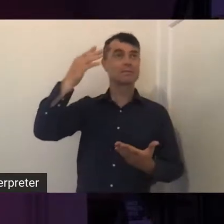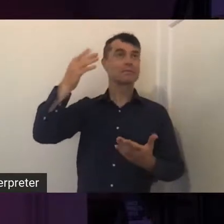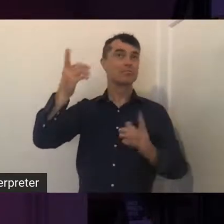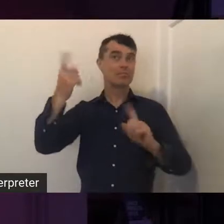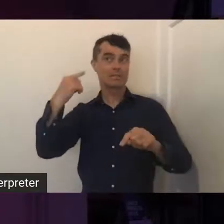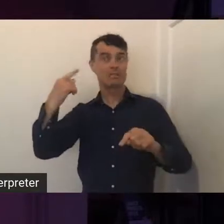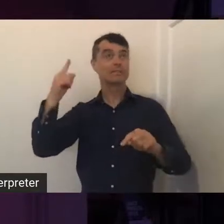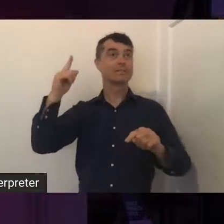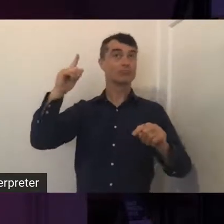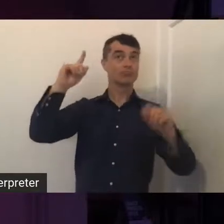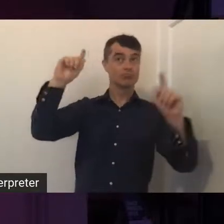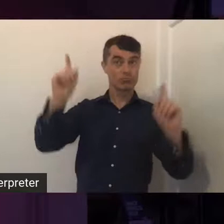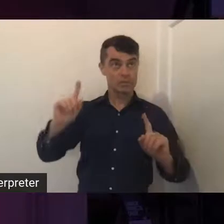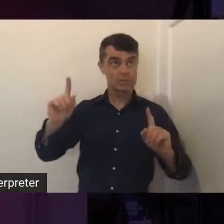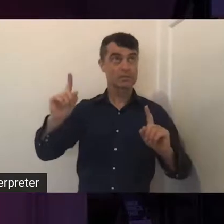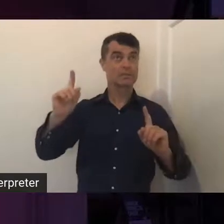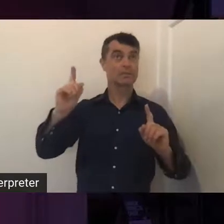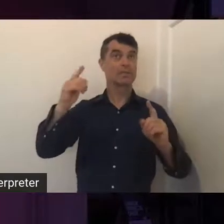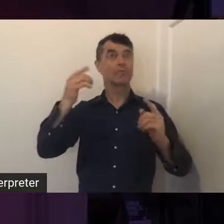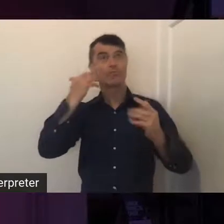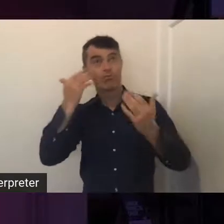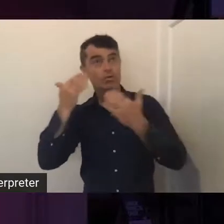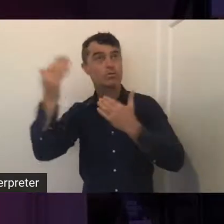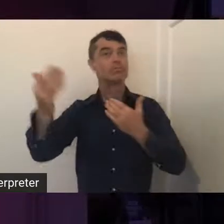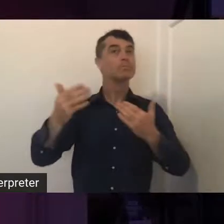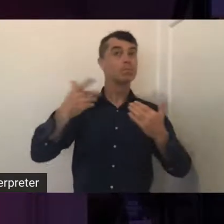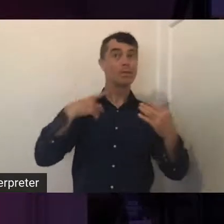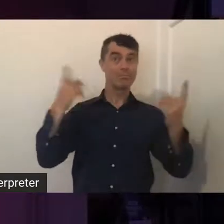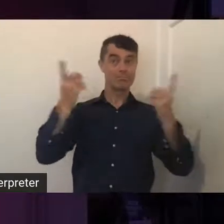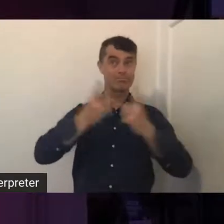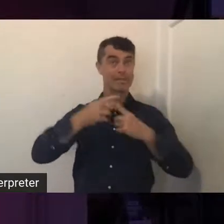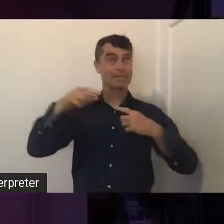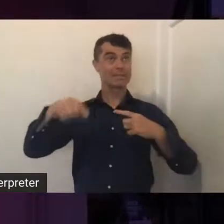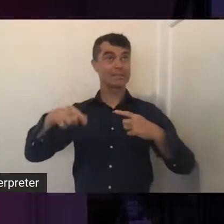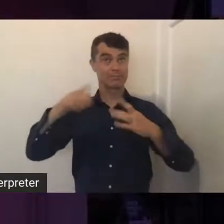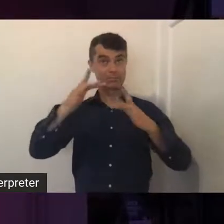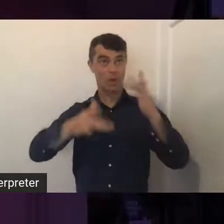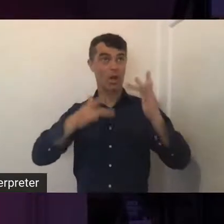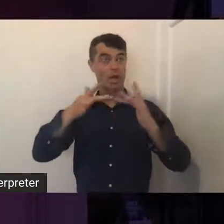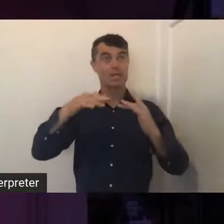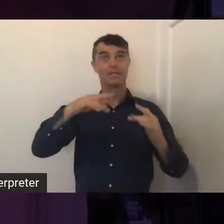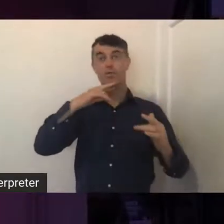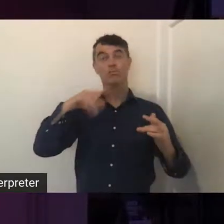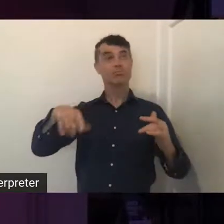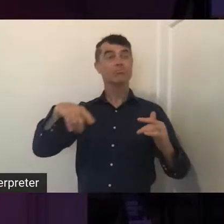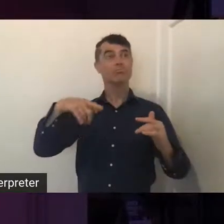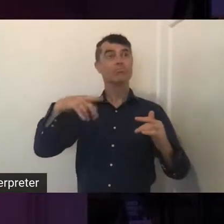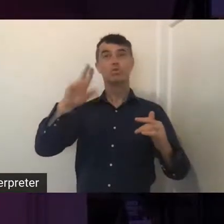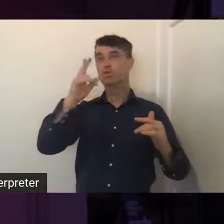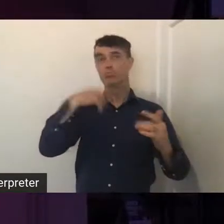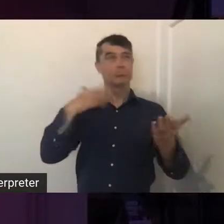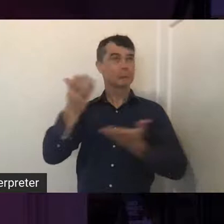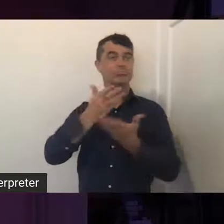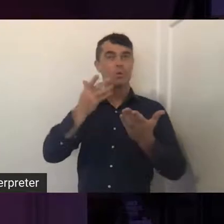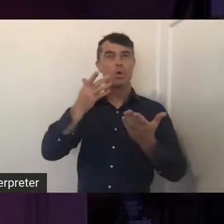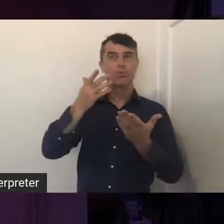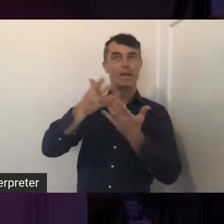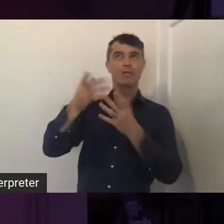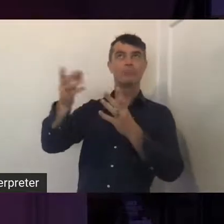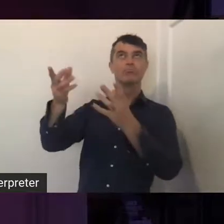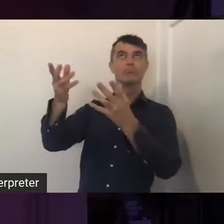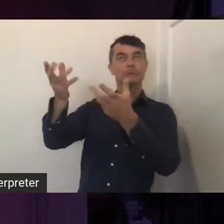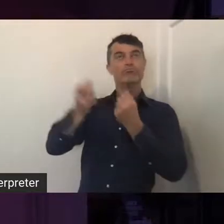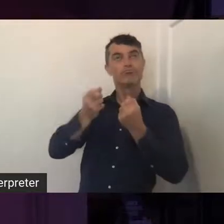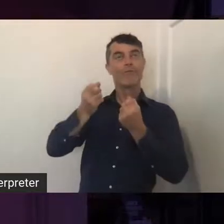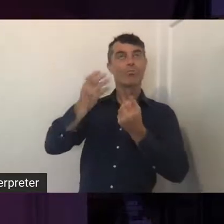And while we meet virtually this afternoon, tonight draws upon the ancient history of this land. And it reflects the millennia